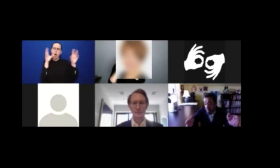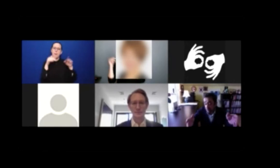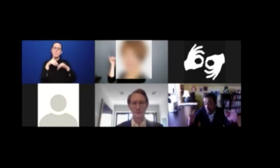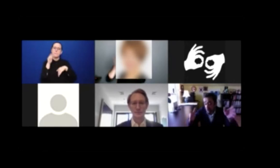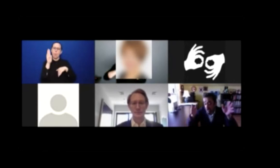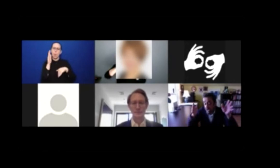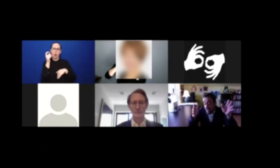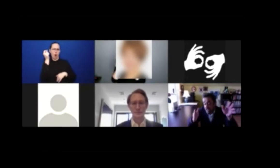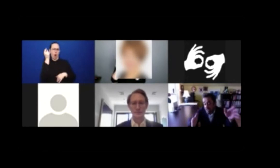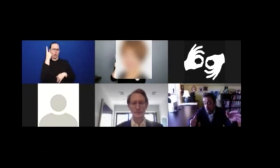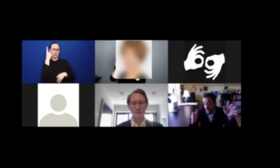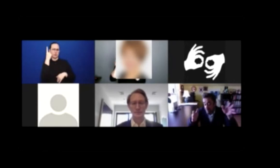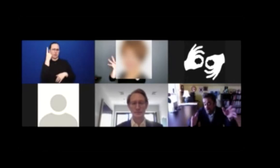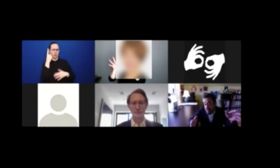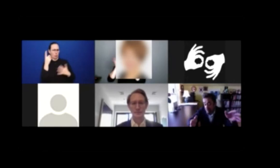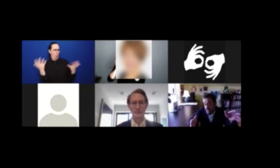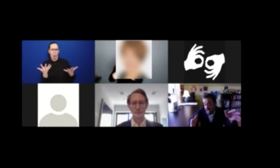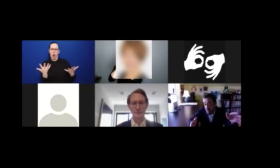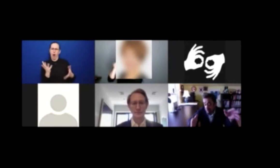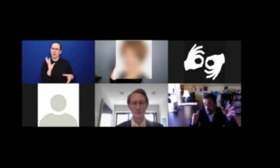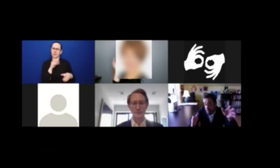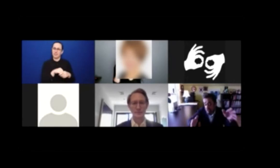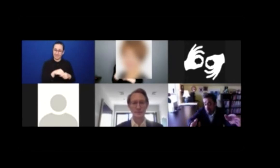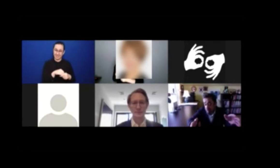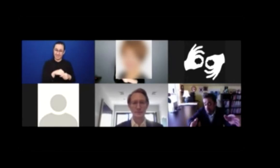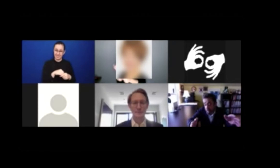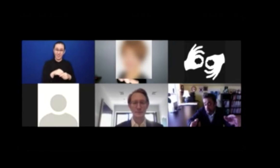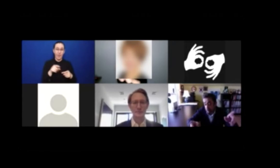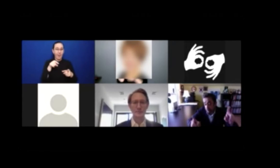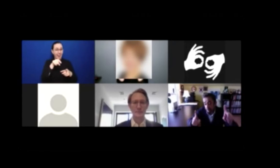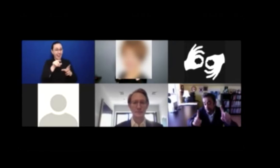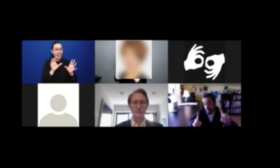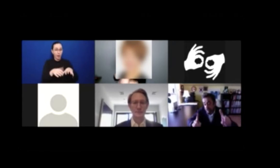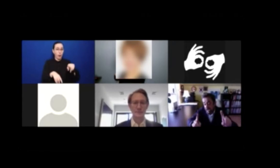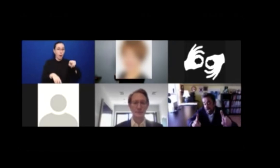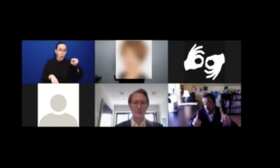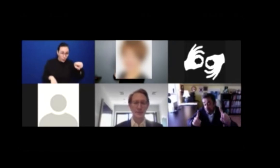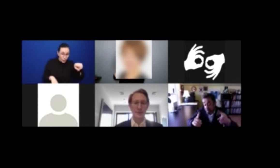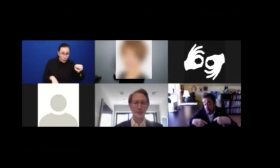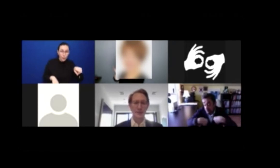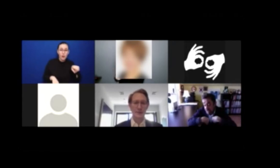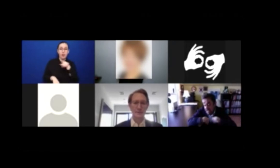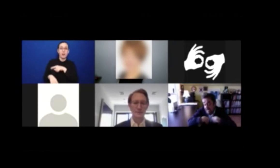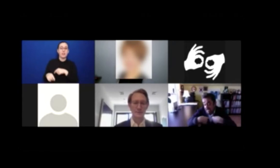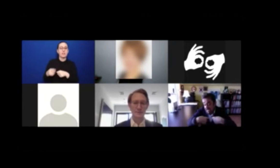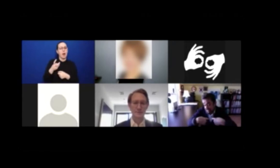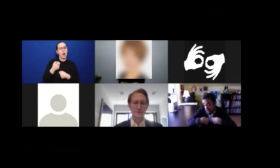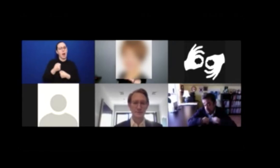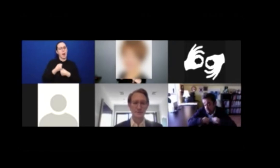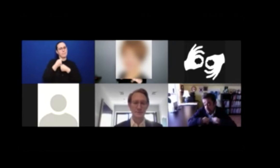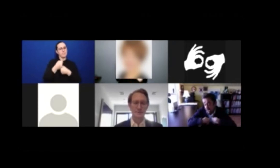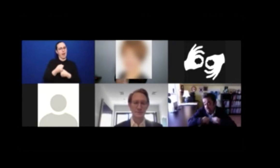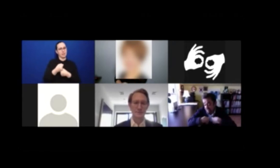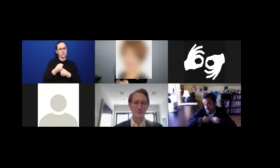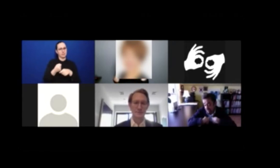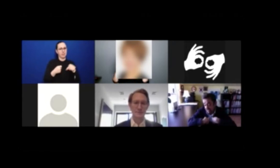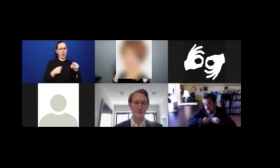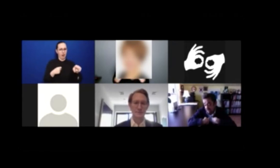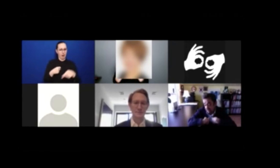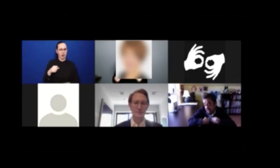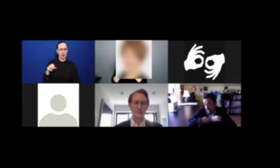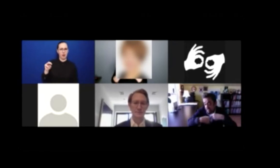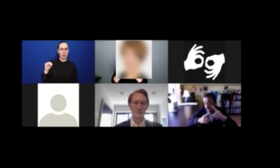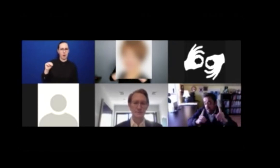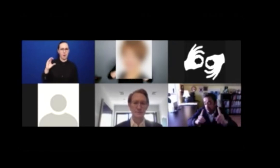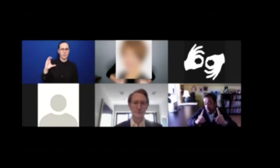2004, that you and Ambassador McKay was so central to you. And for me, as a human rights disability